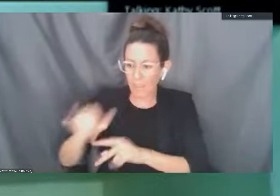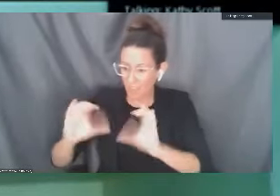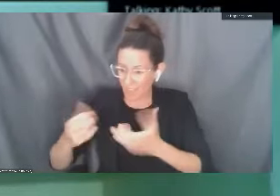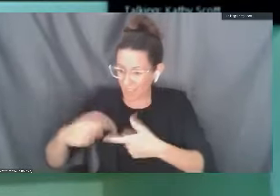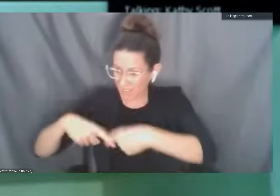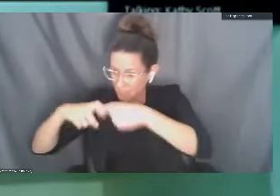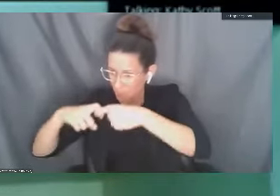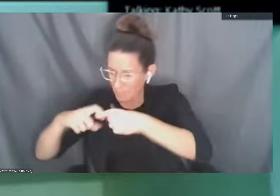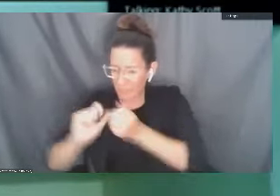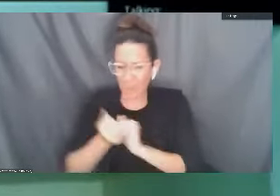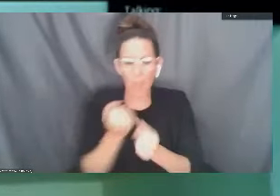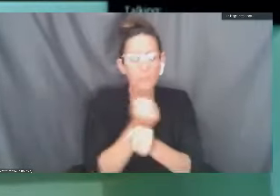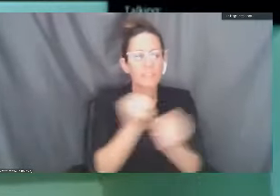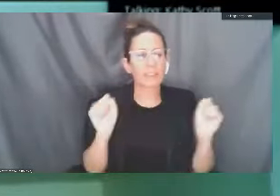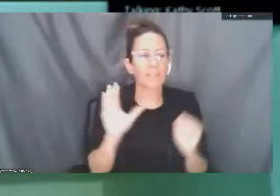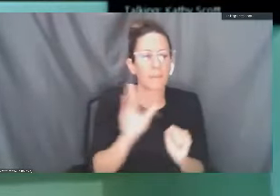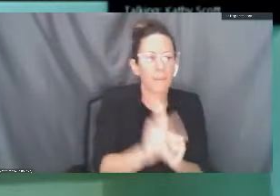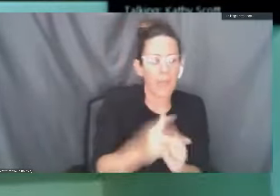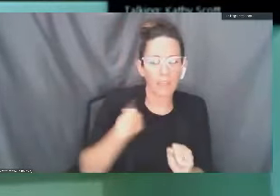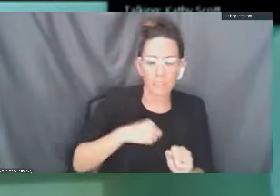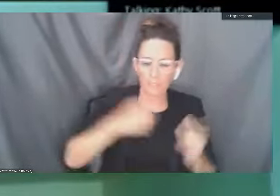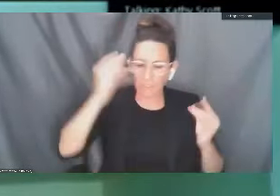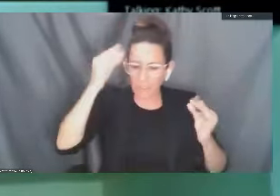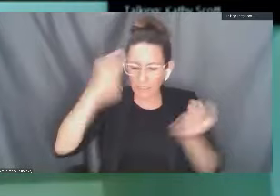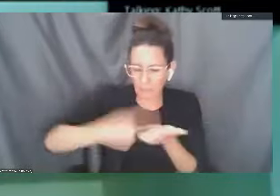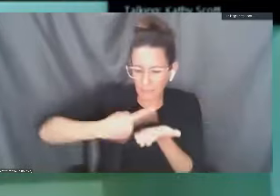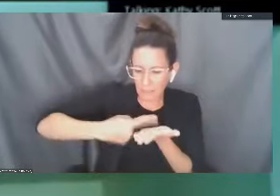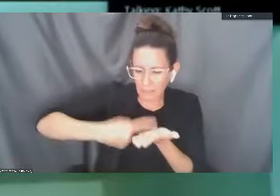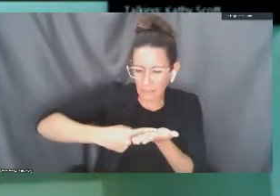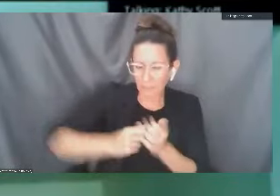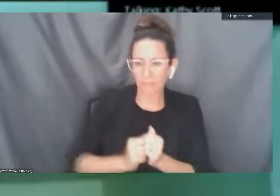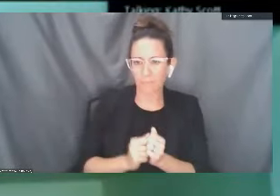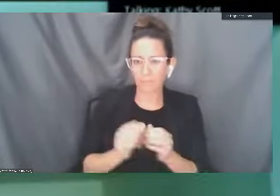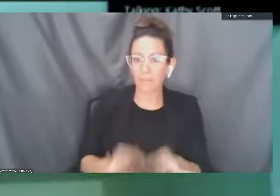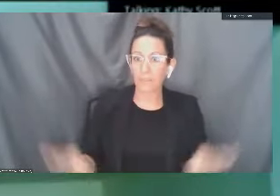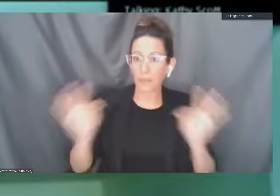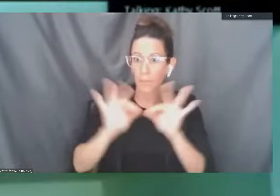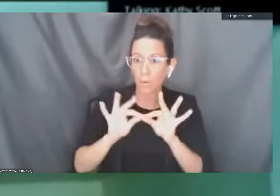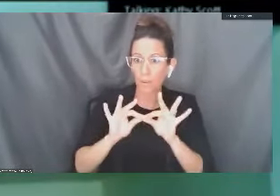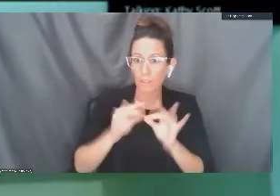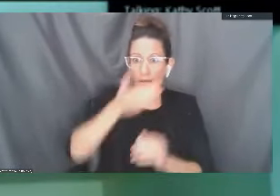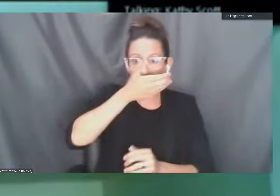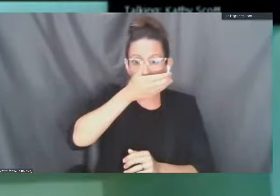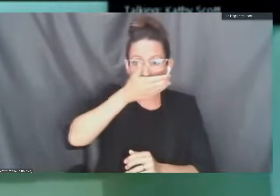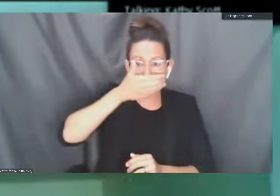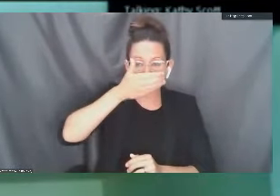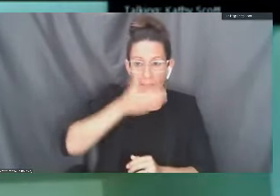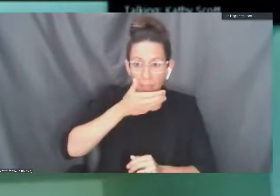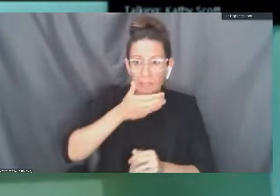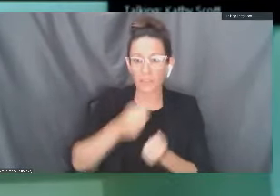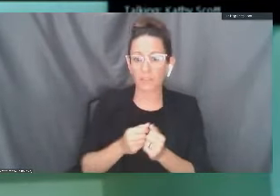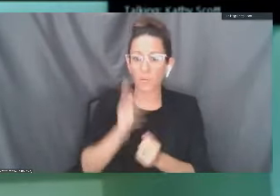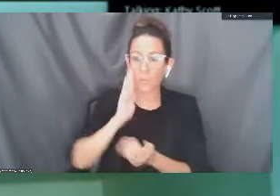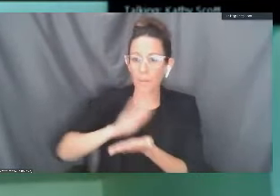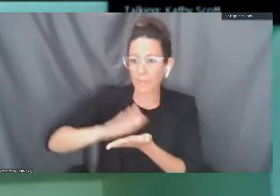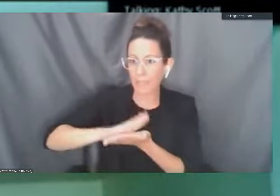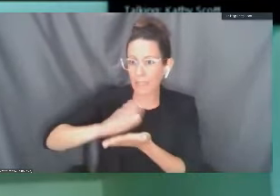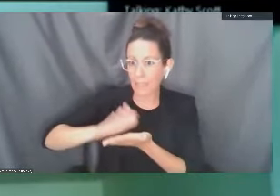when they return. Faculty and students will need to wear masks. We will be cleaning equipment,